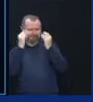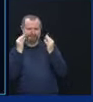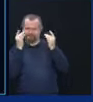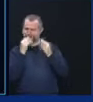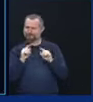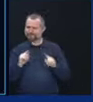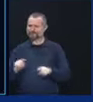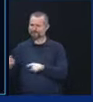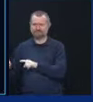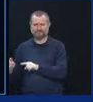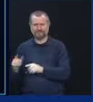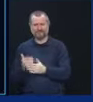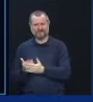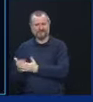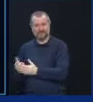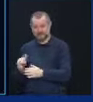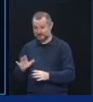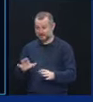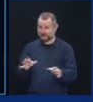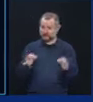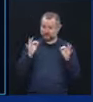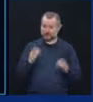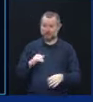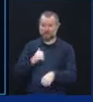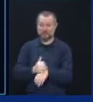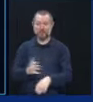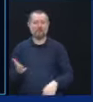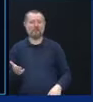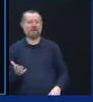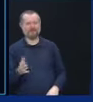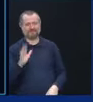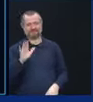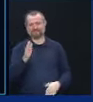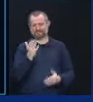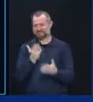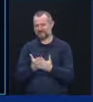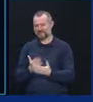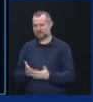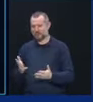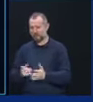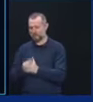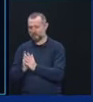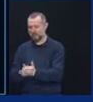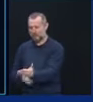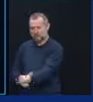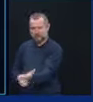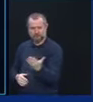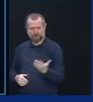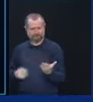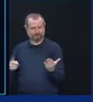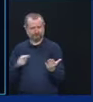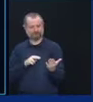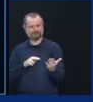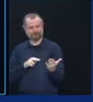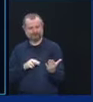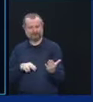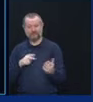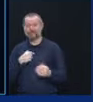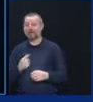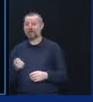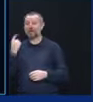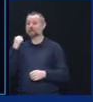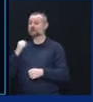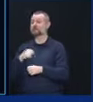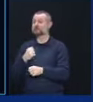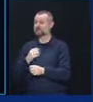the decision with the facts that you have at the time. And with the facts that we had at that moment in time,